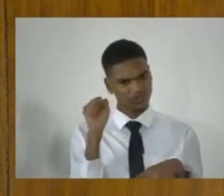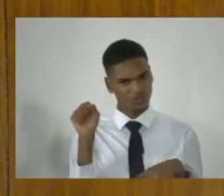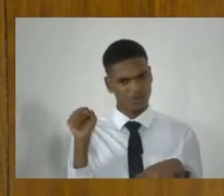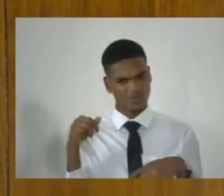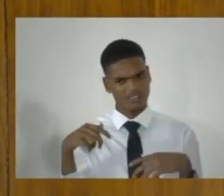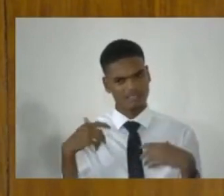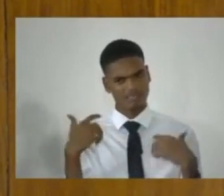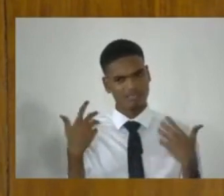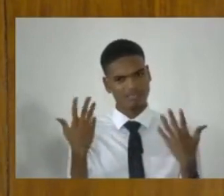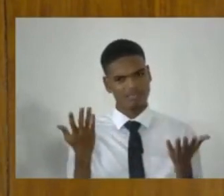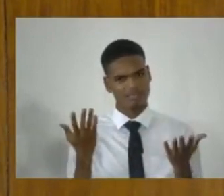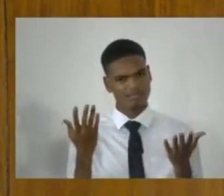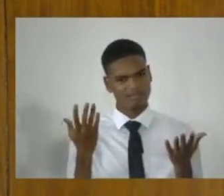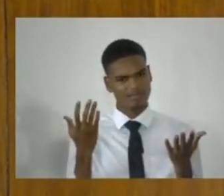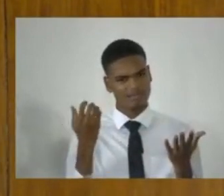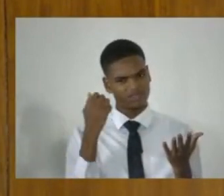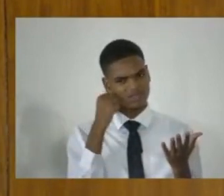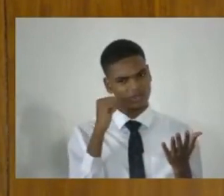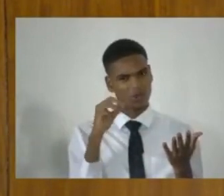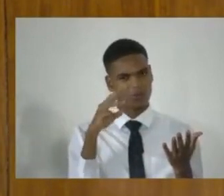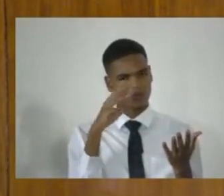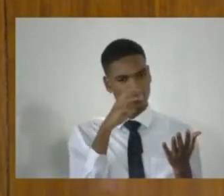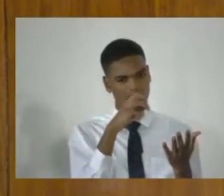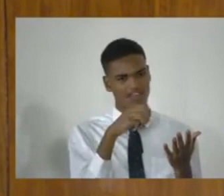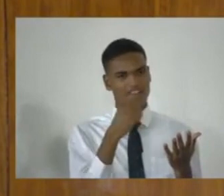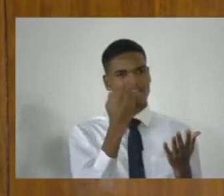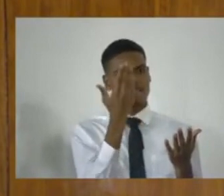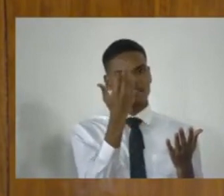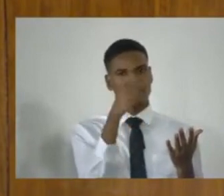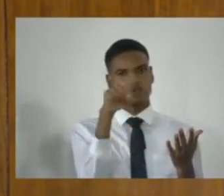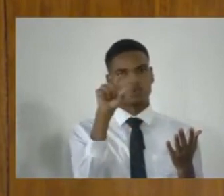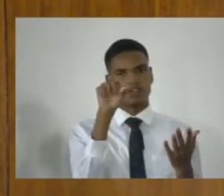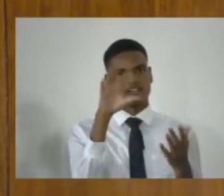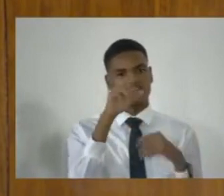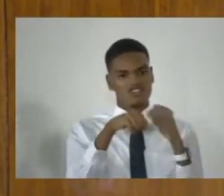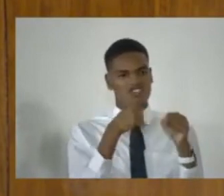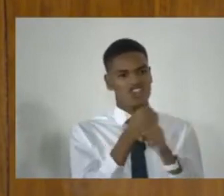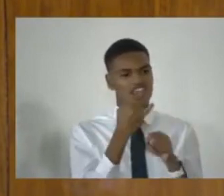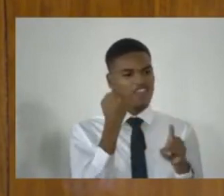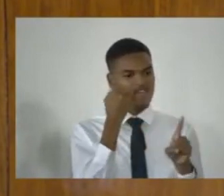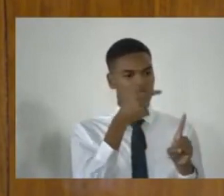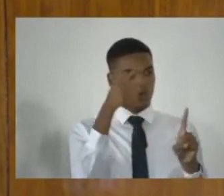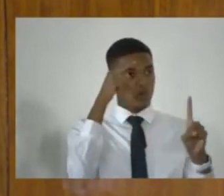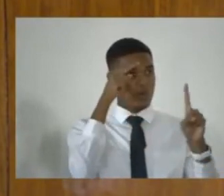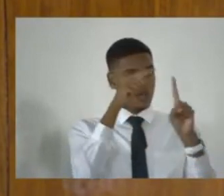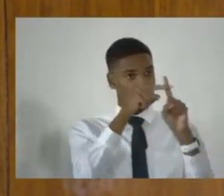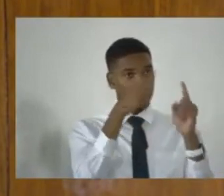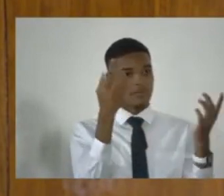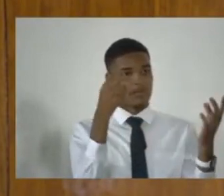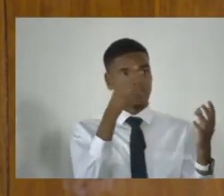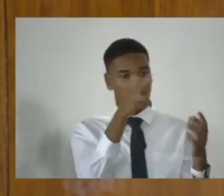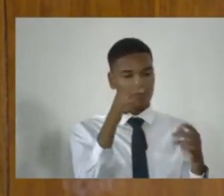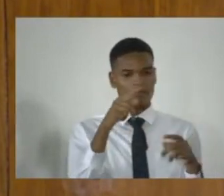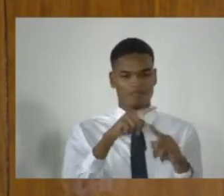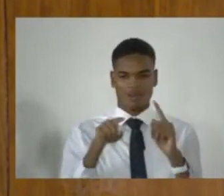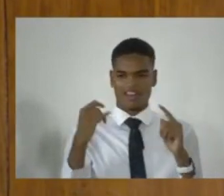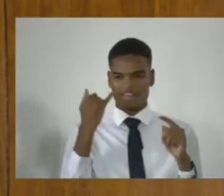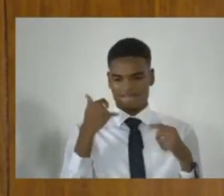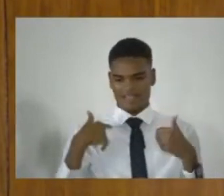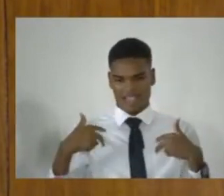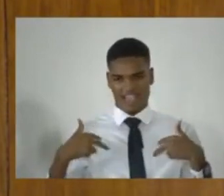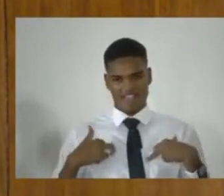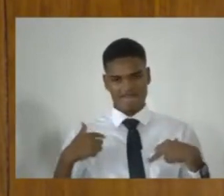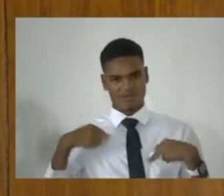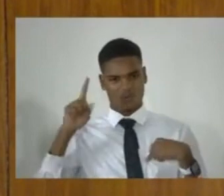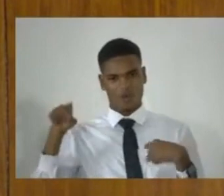that's an anomaly in my mind. And I'm just highlighting one, but there are a number of other